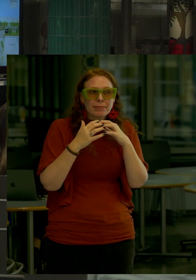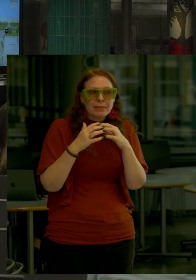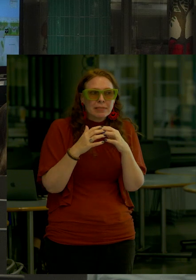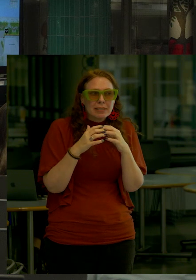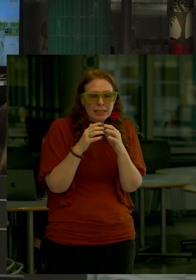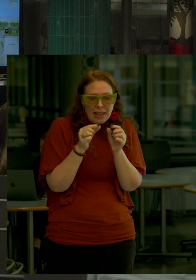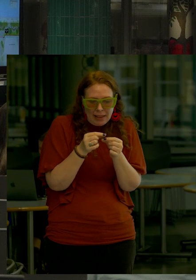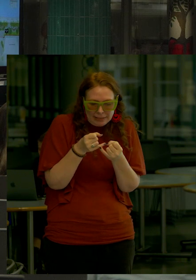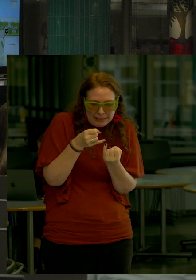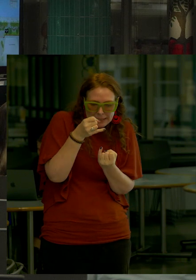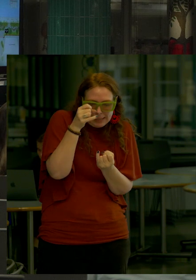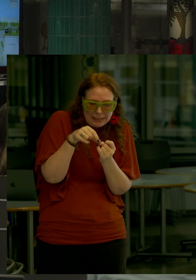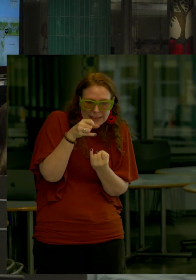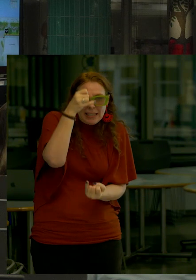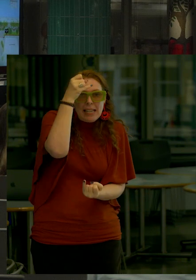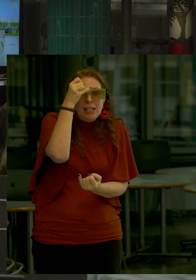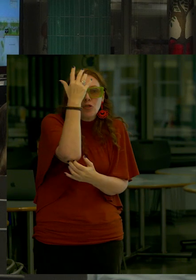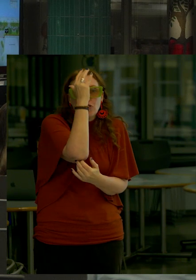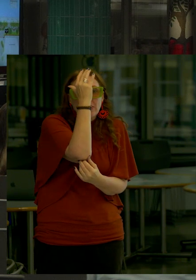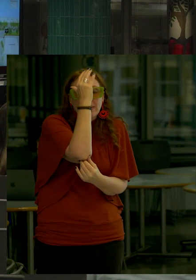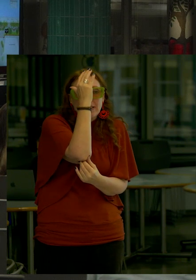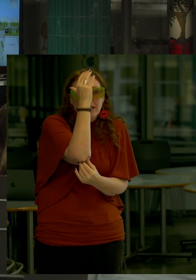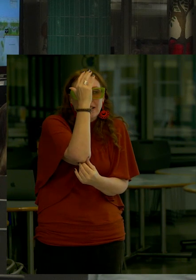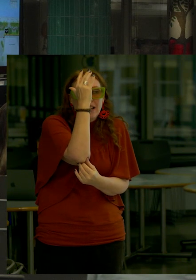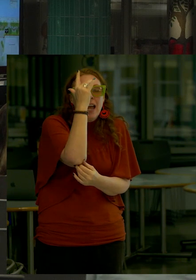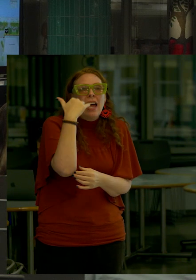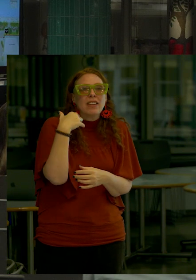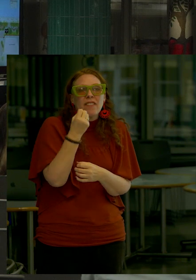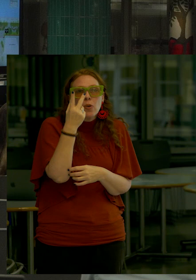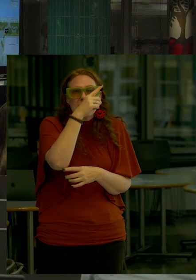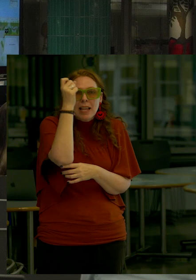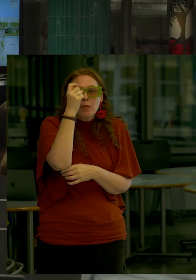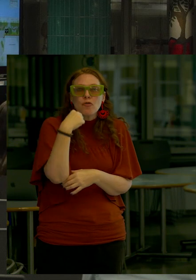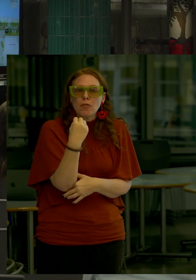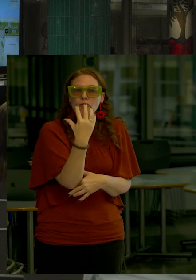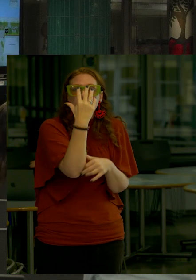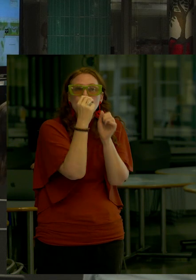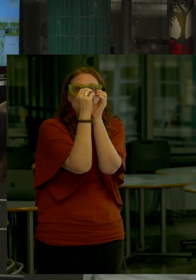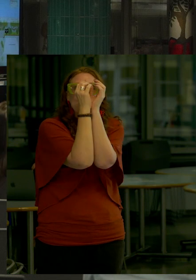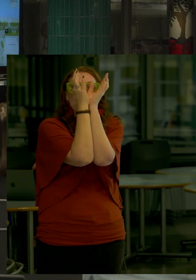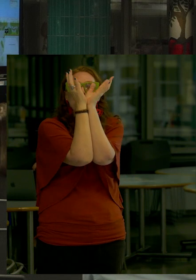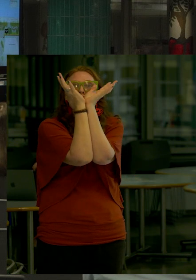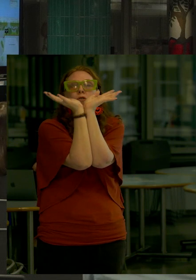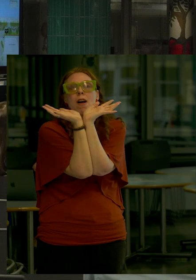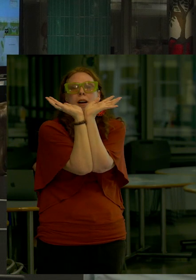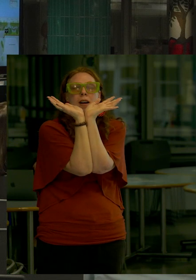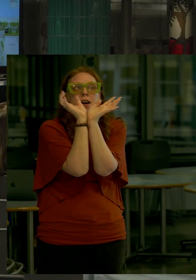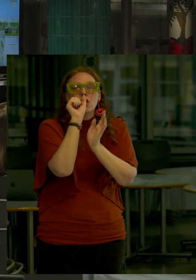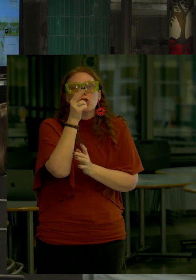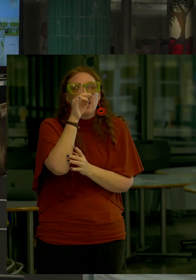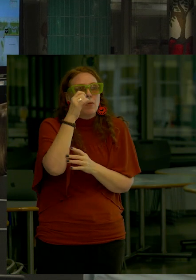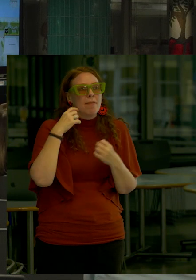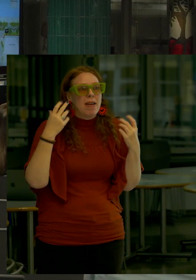They are just skinny trees It took a few summers to really give people shapes And we got a lot of